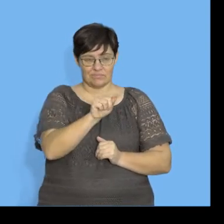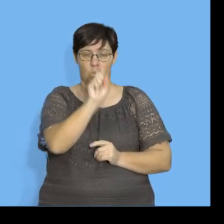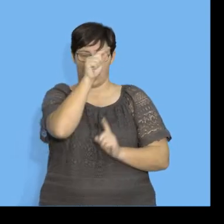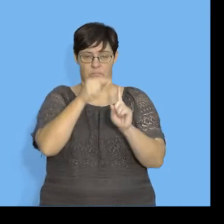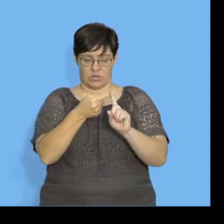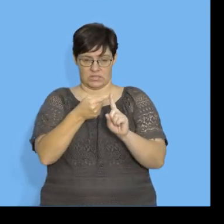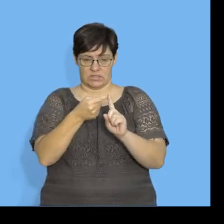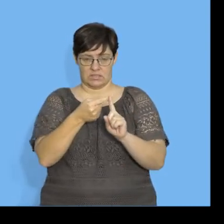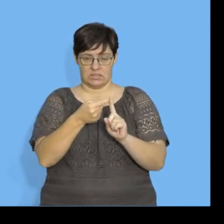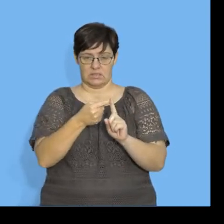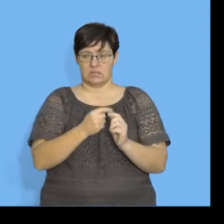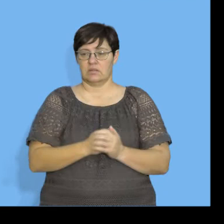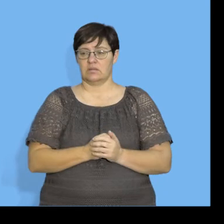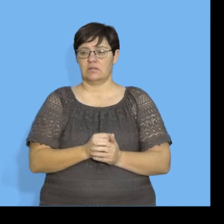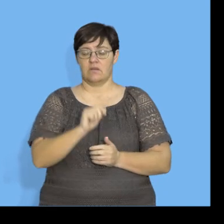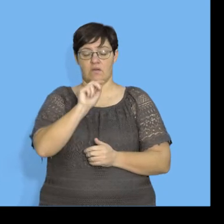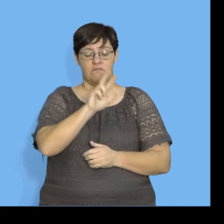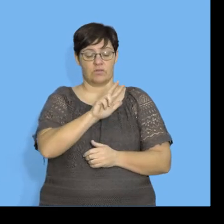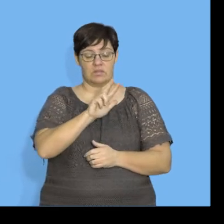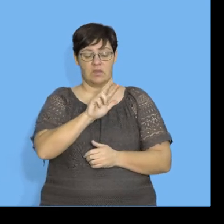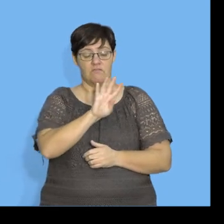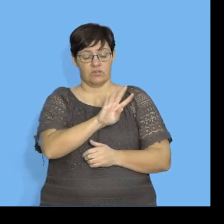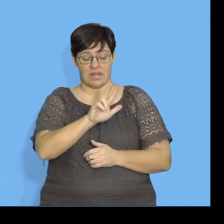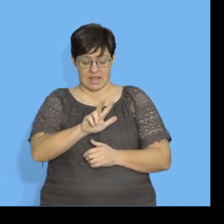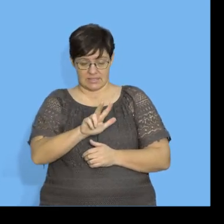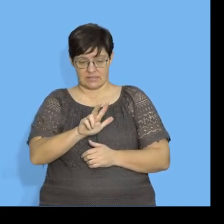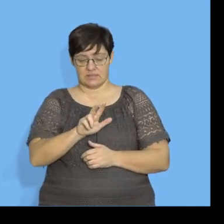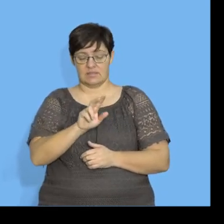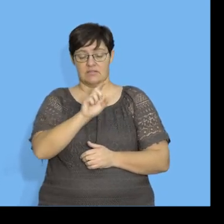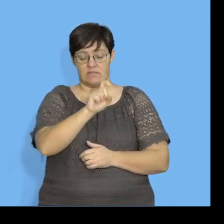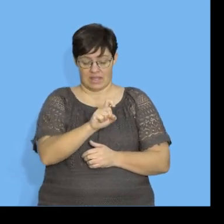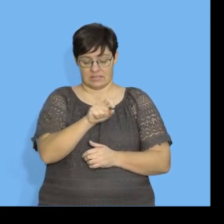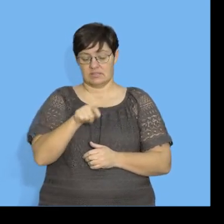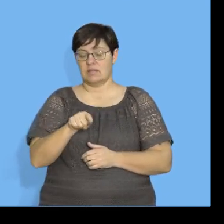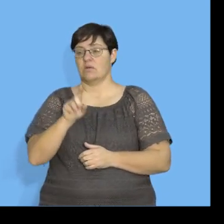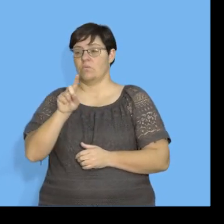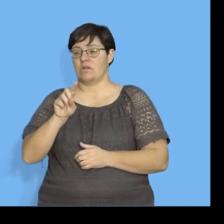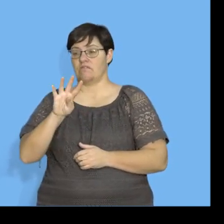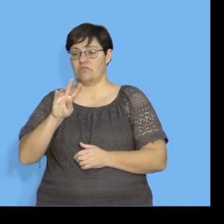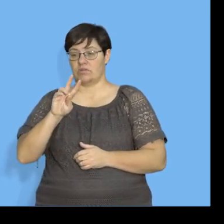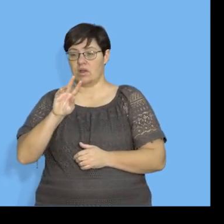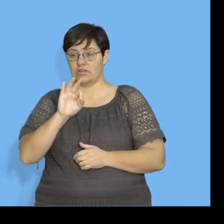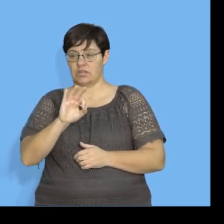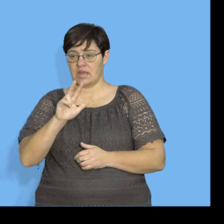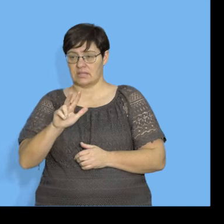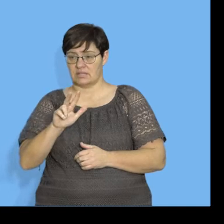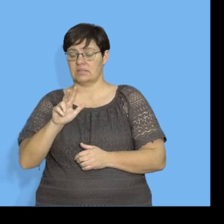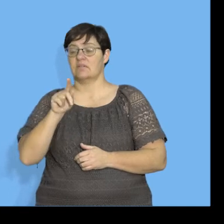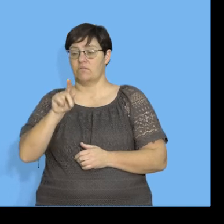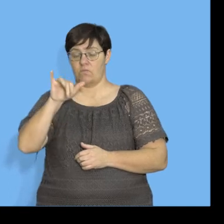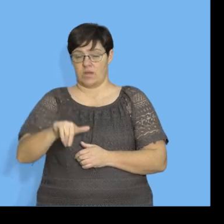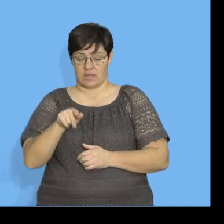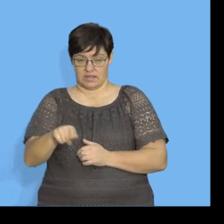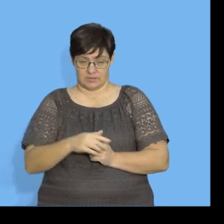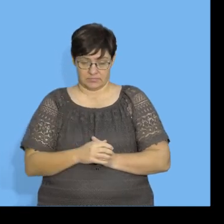as a point will be 48 and 138. So this would be x and that would be